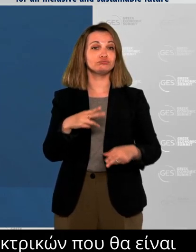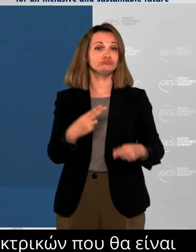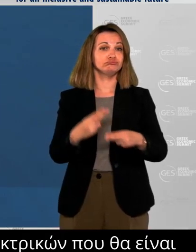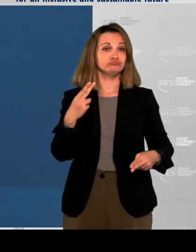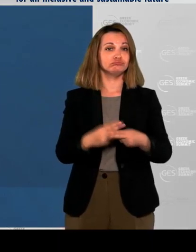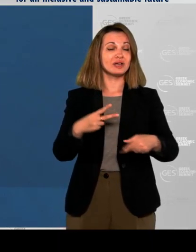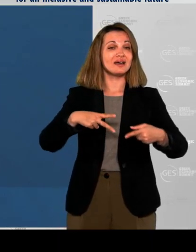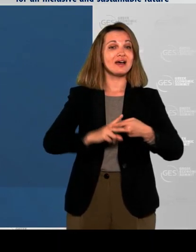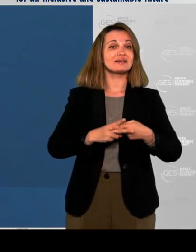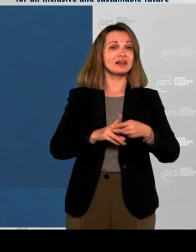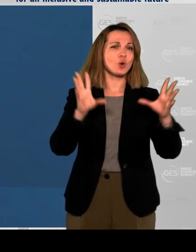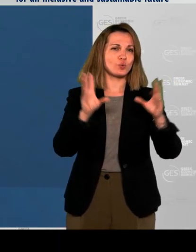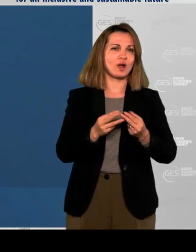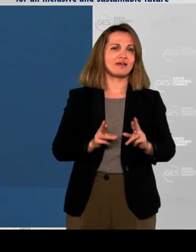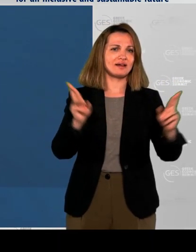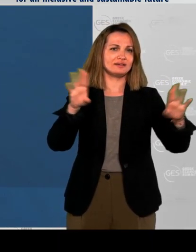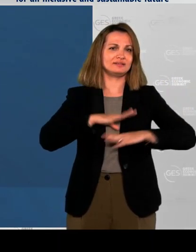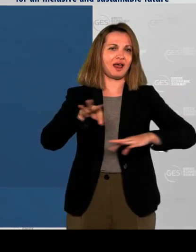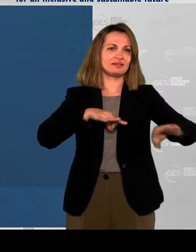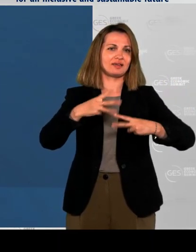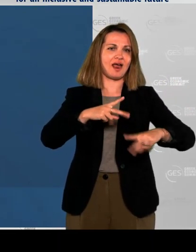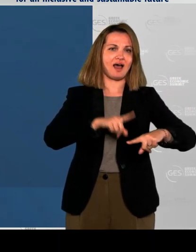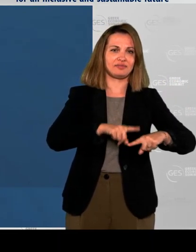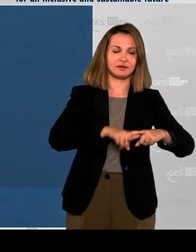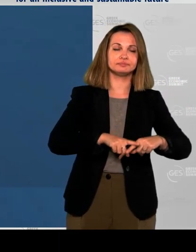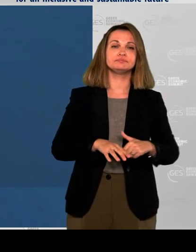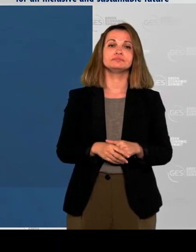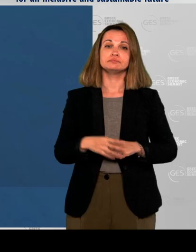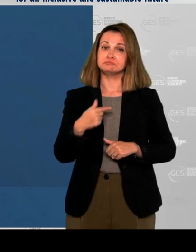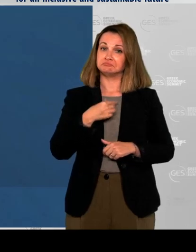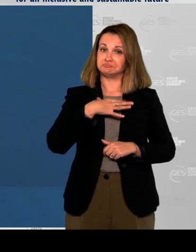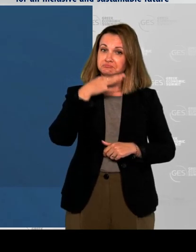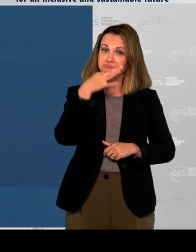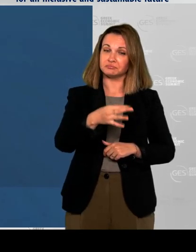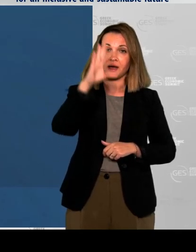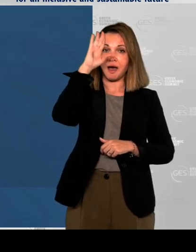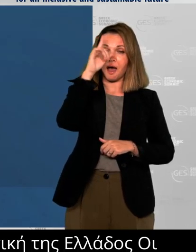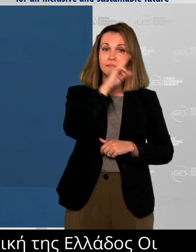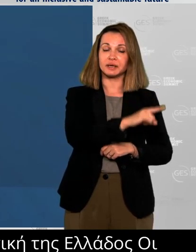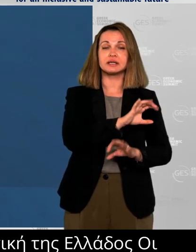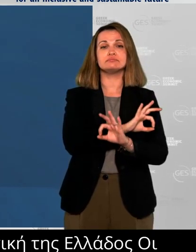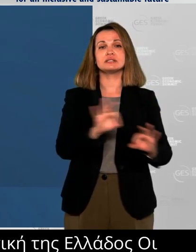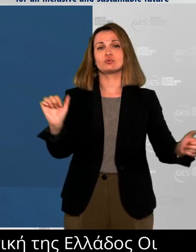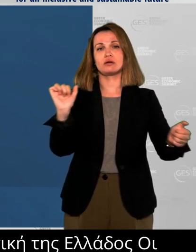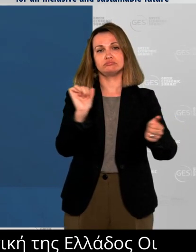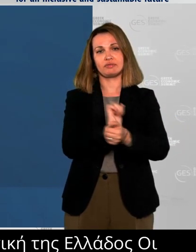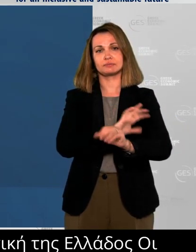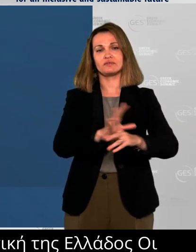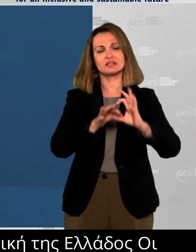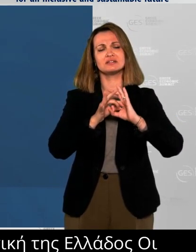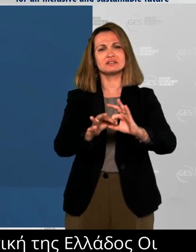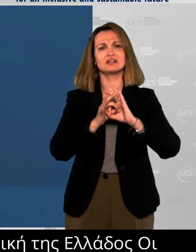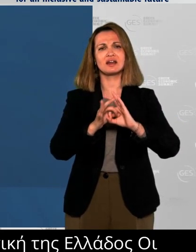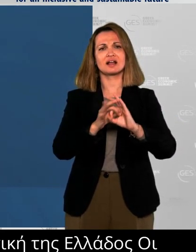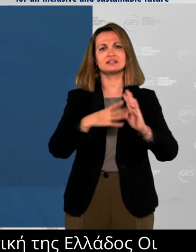to partner with Greece on clean energy and sustainability initiatives, and I'm excited to see many more of these that will